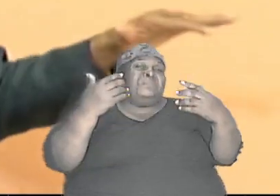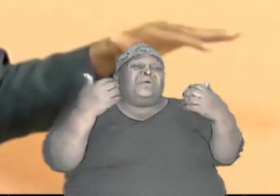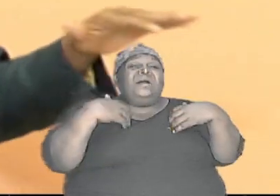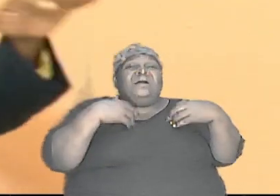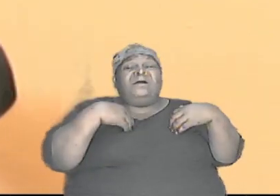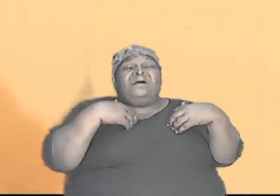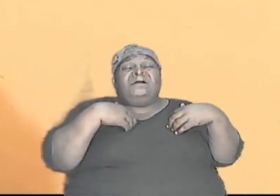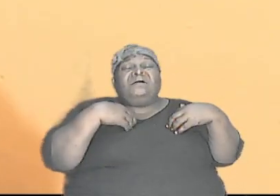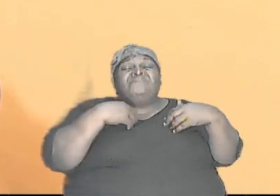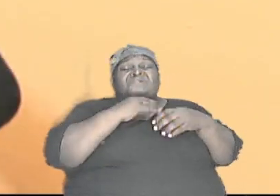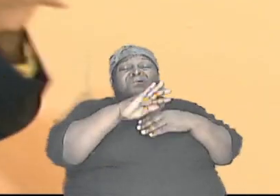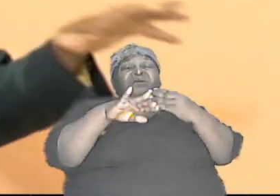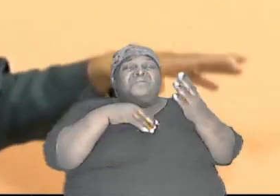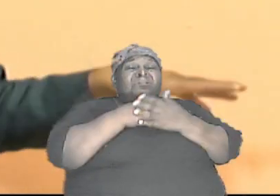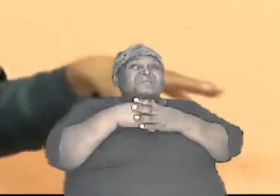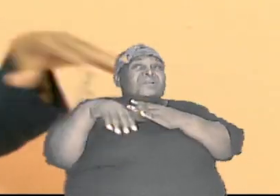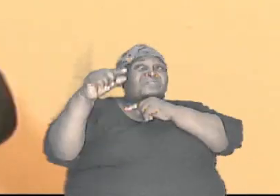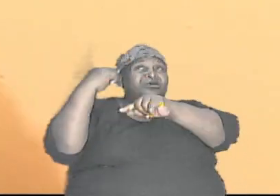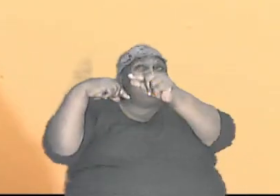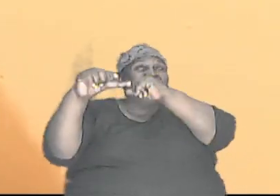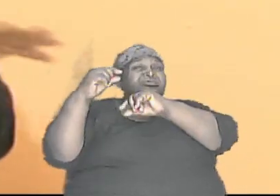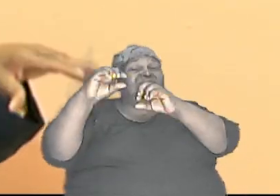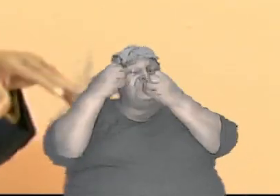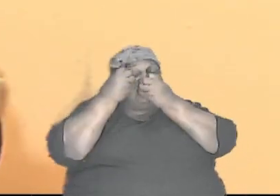the gene information